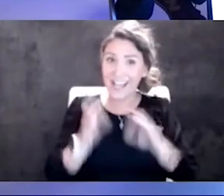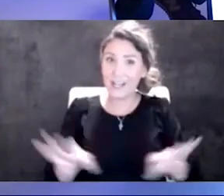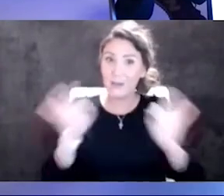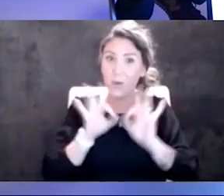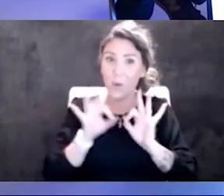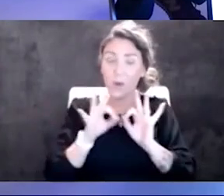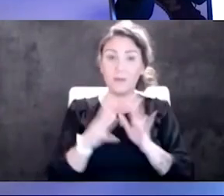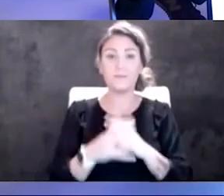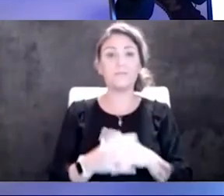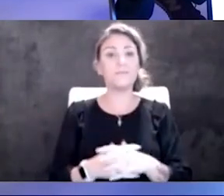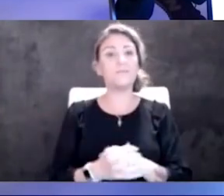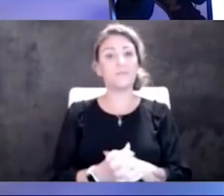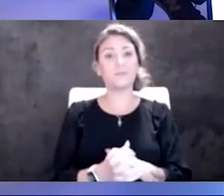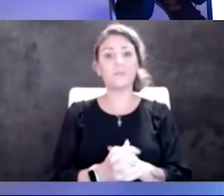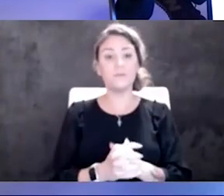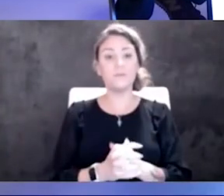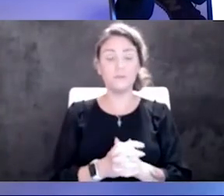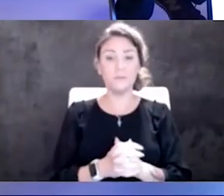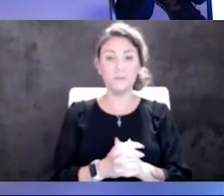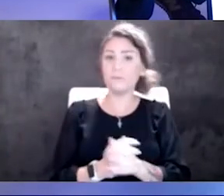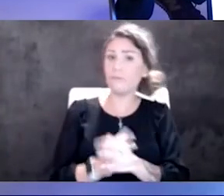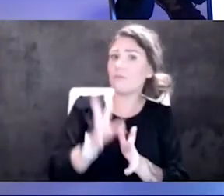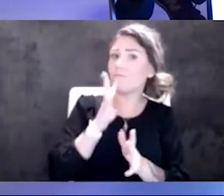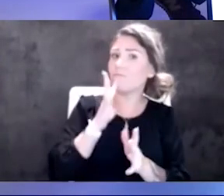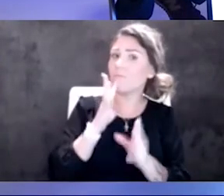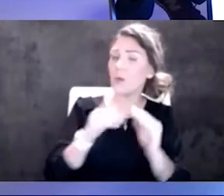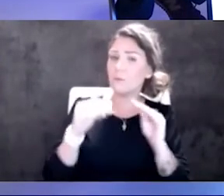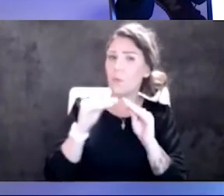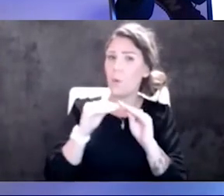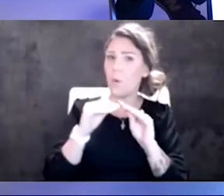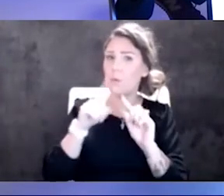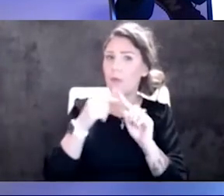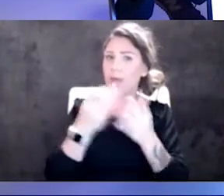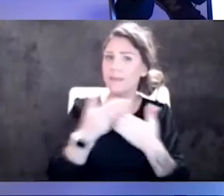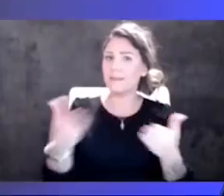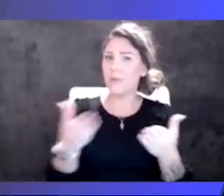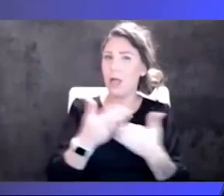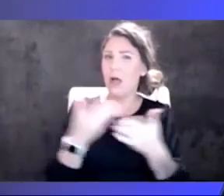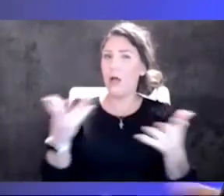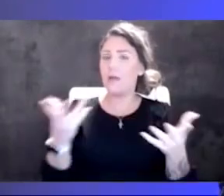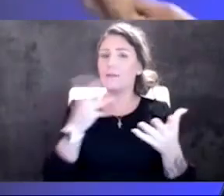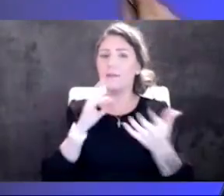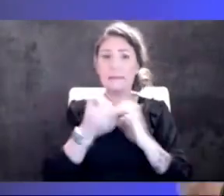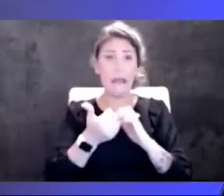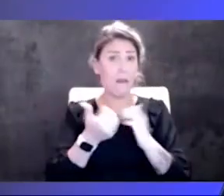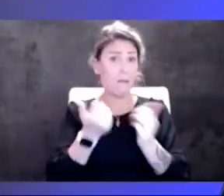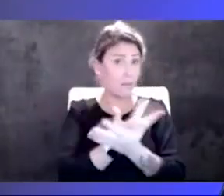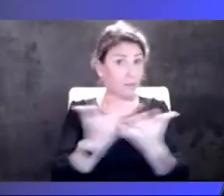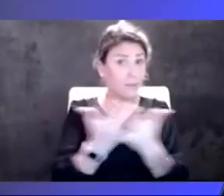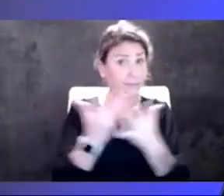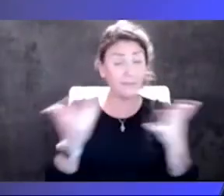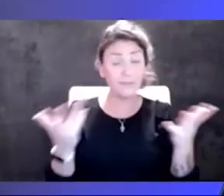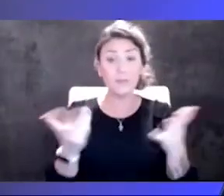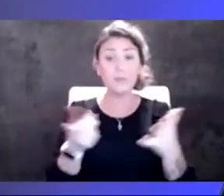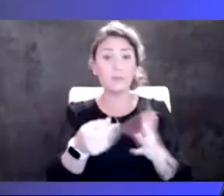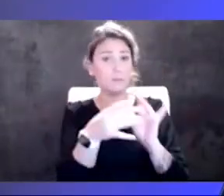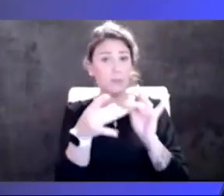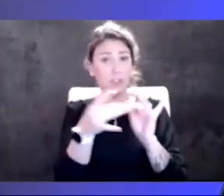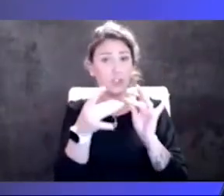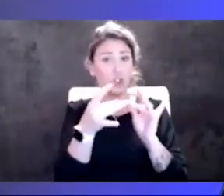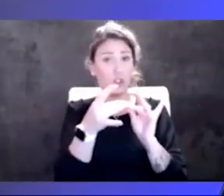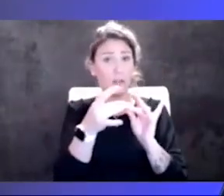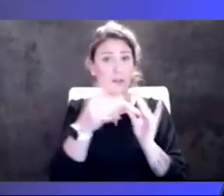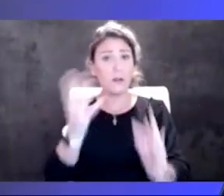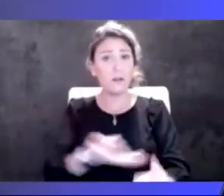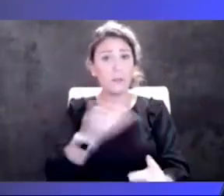talk to us a little bit about supply chain out there. Yeah. How's it doing? So you mentioned monoclonal antibodies. A couple of